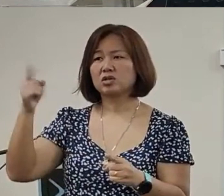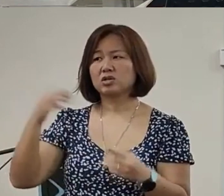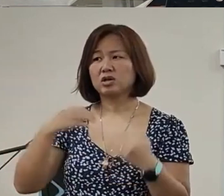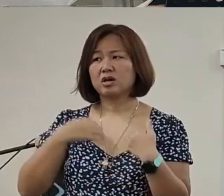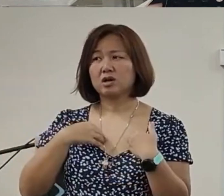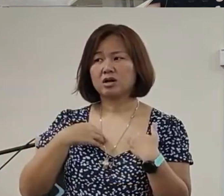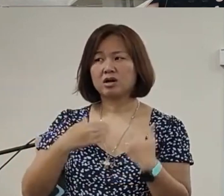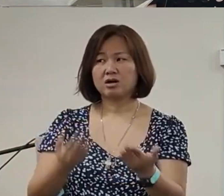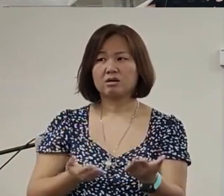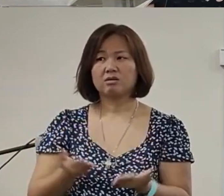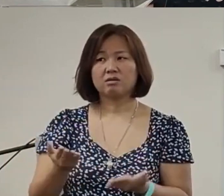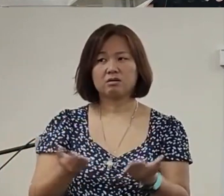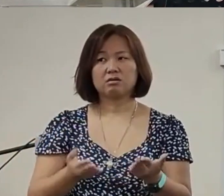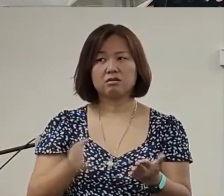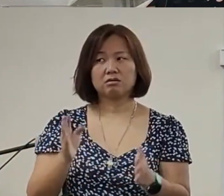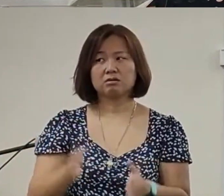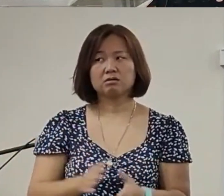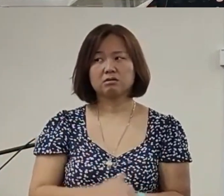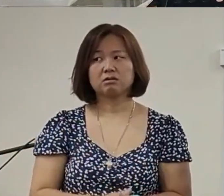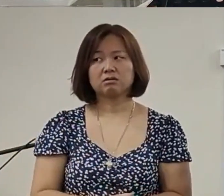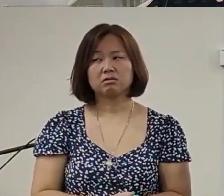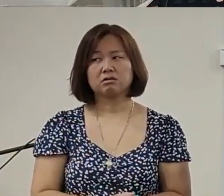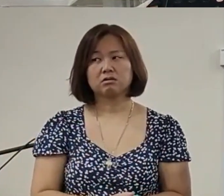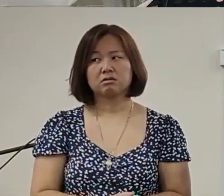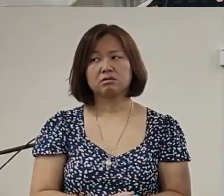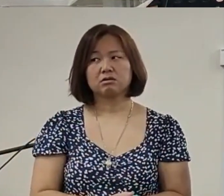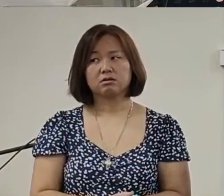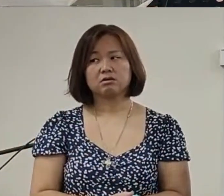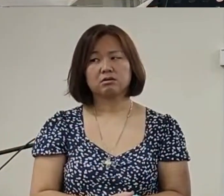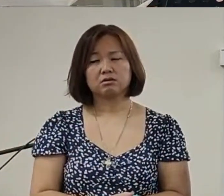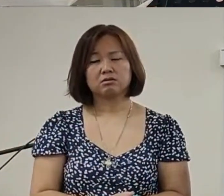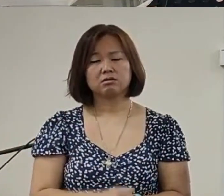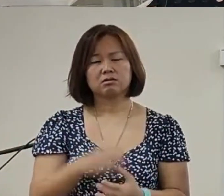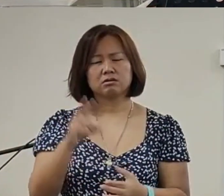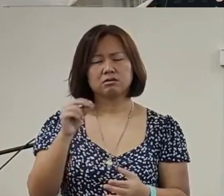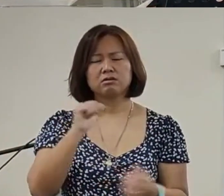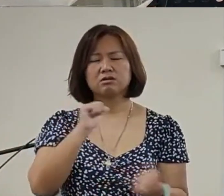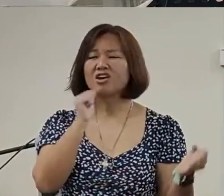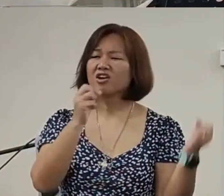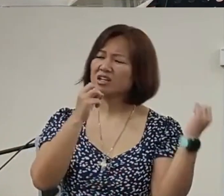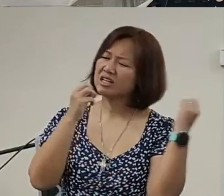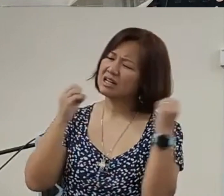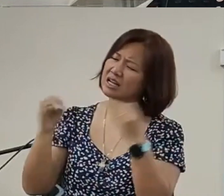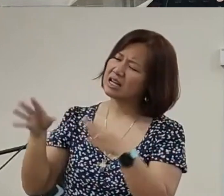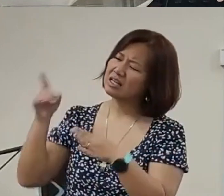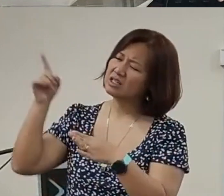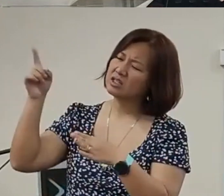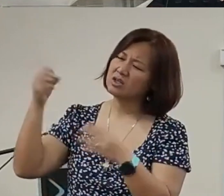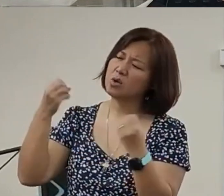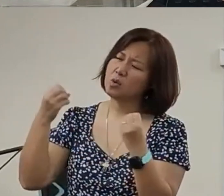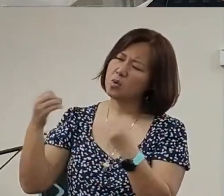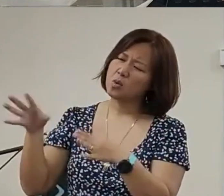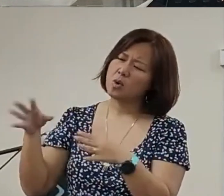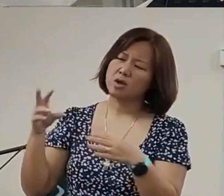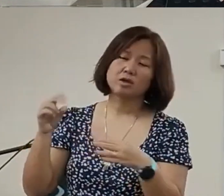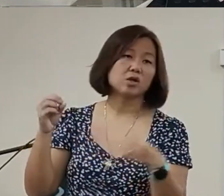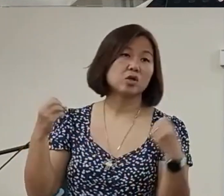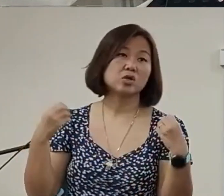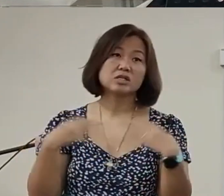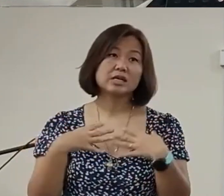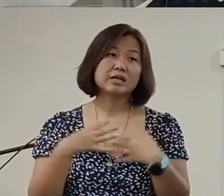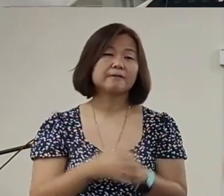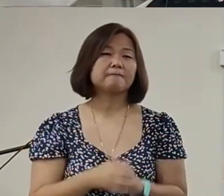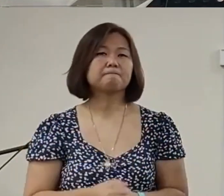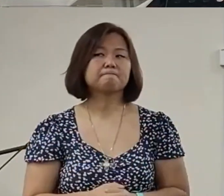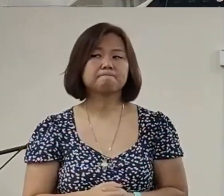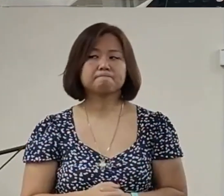I have chosen you and have not cast you away fear not this is God talking to Edmund